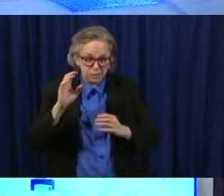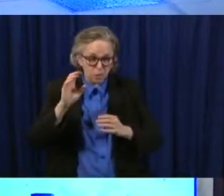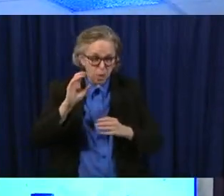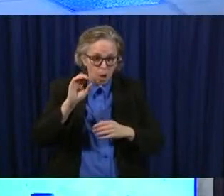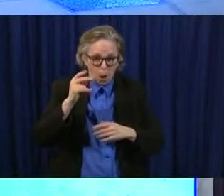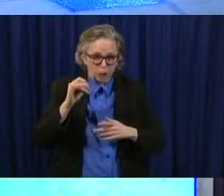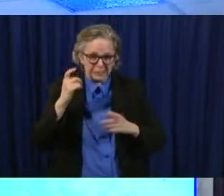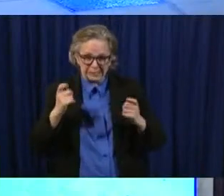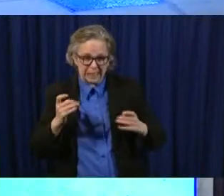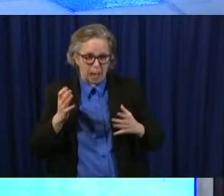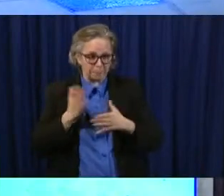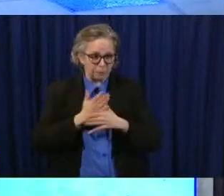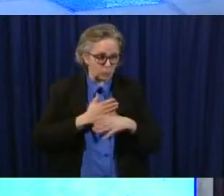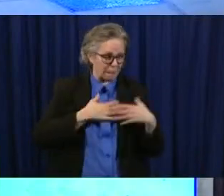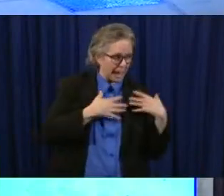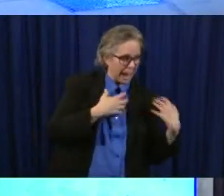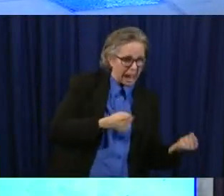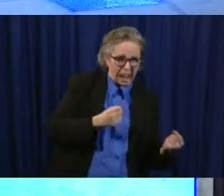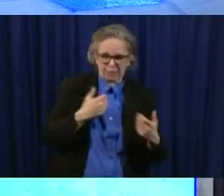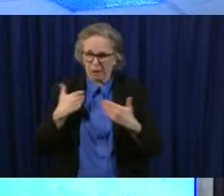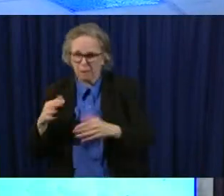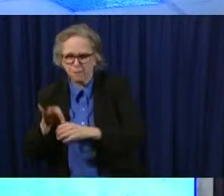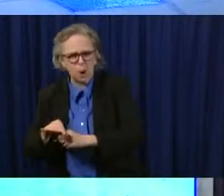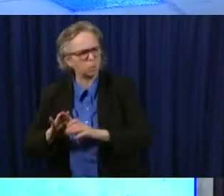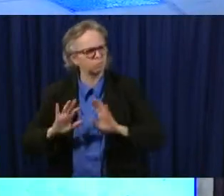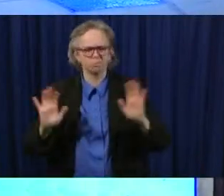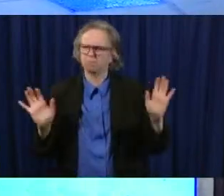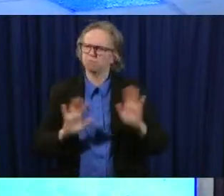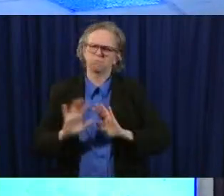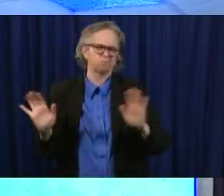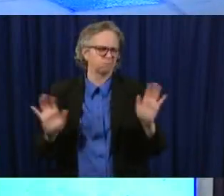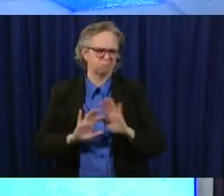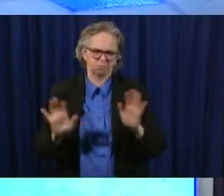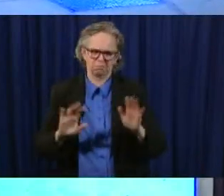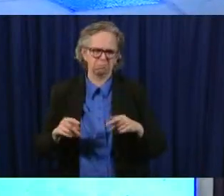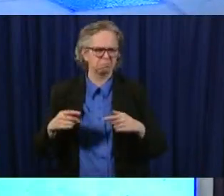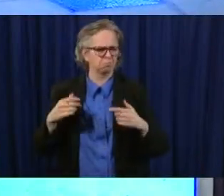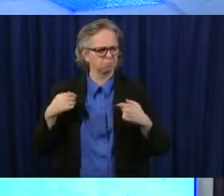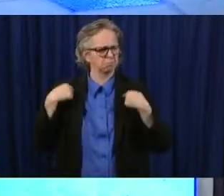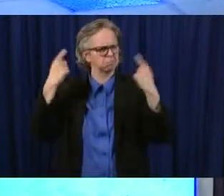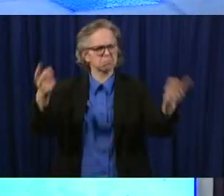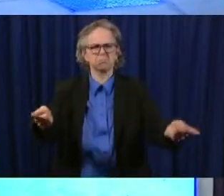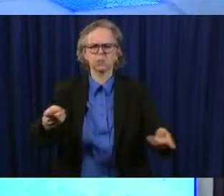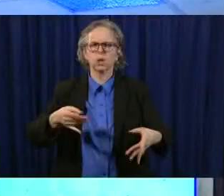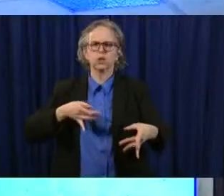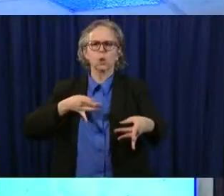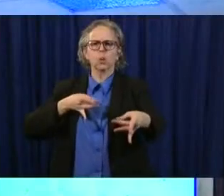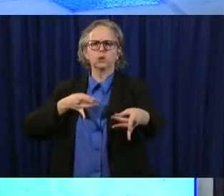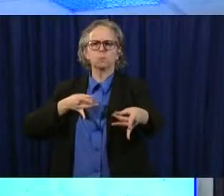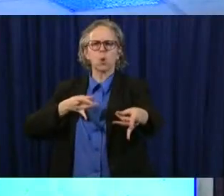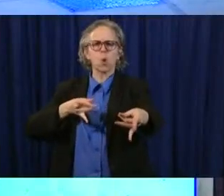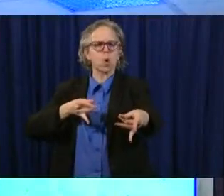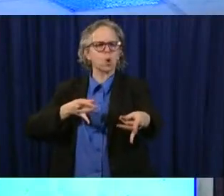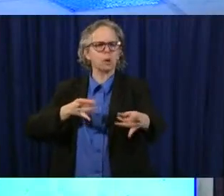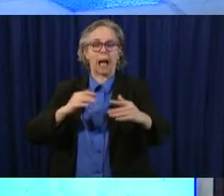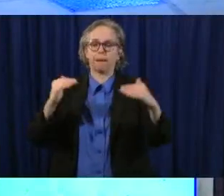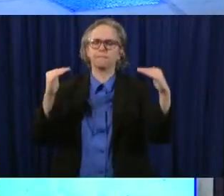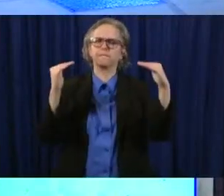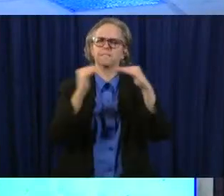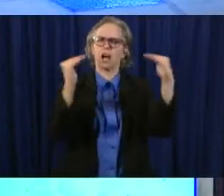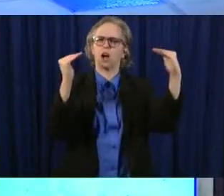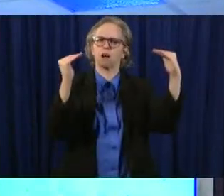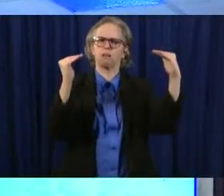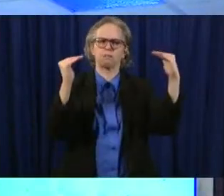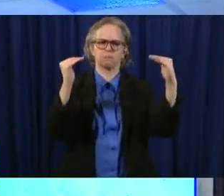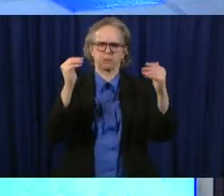hasn't been the perfect process but ohio has run a smooth and a fair election where you can cast your ballot without jeopardizing your health that's